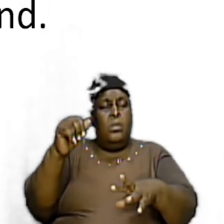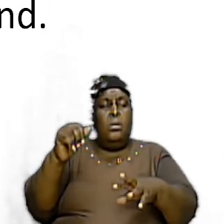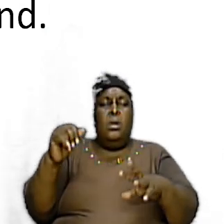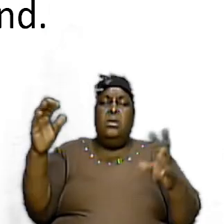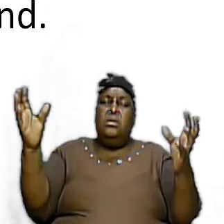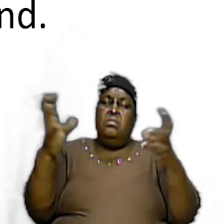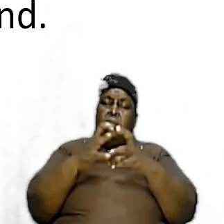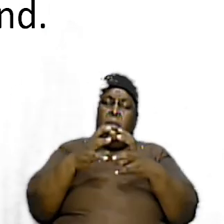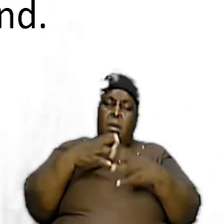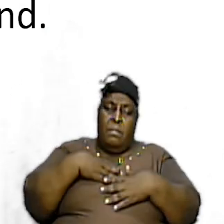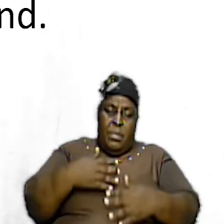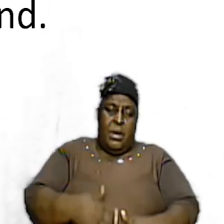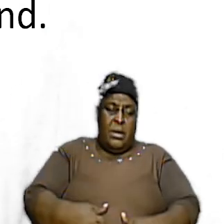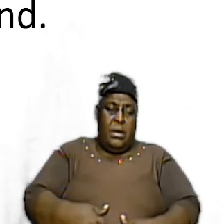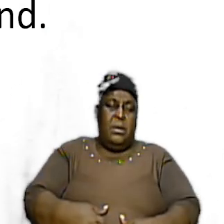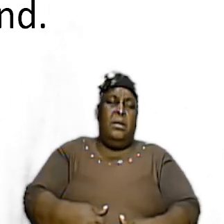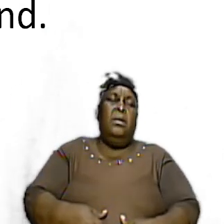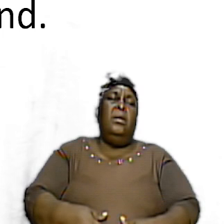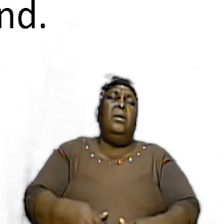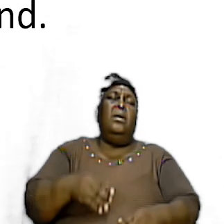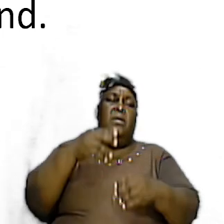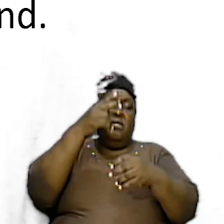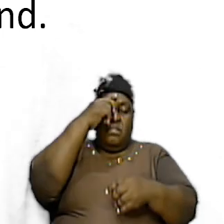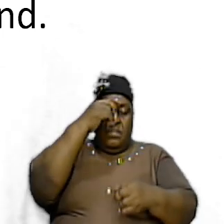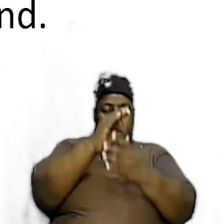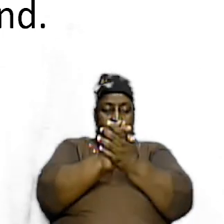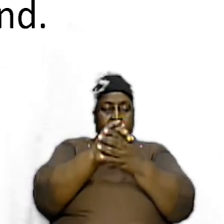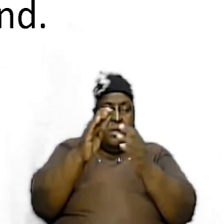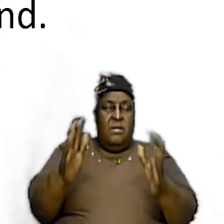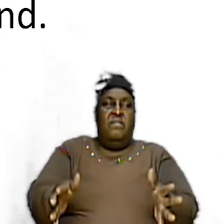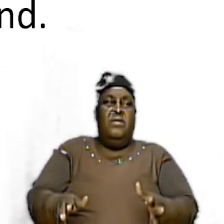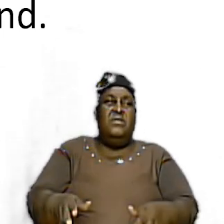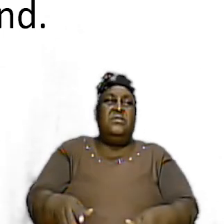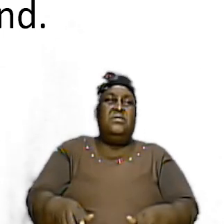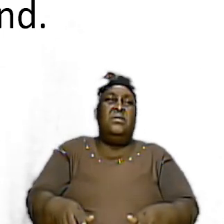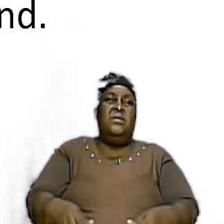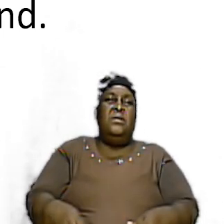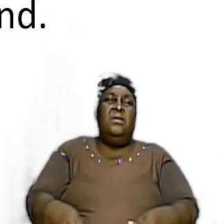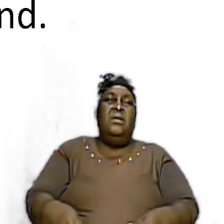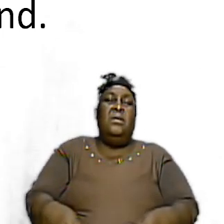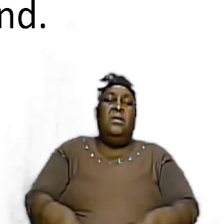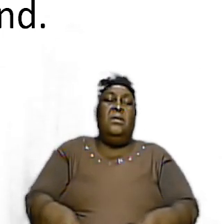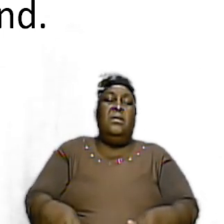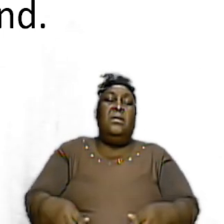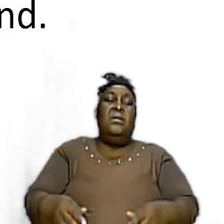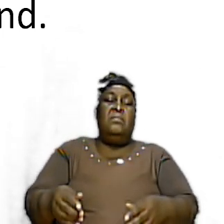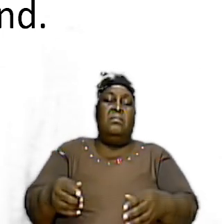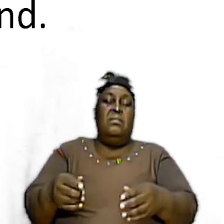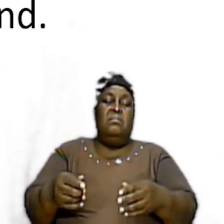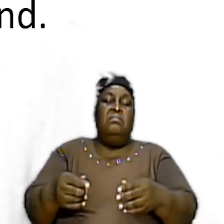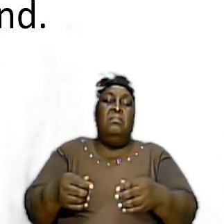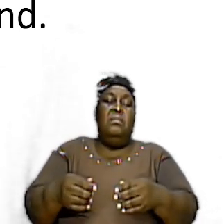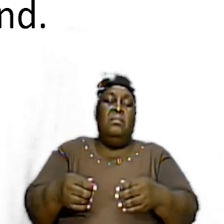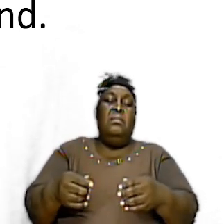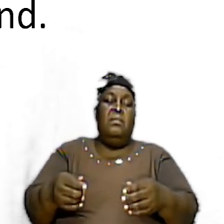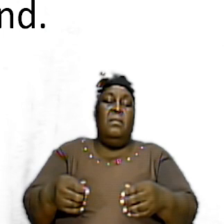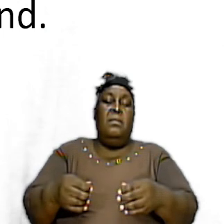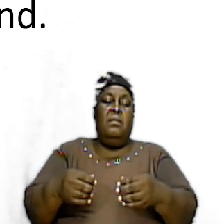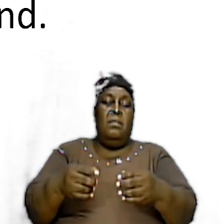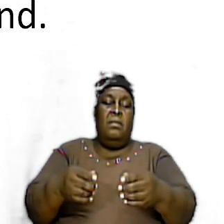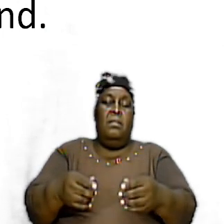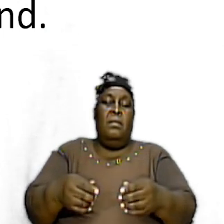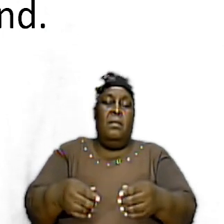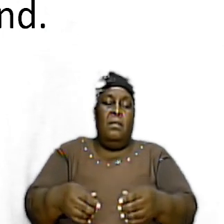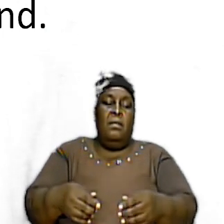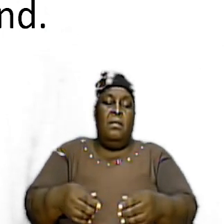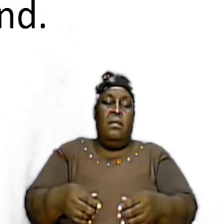a called out body of believers and it can be applied to any group that